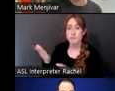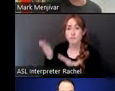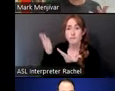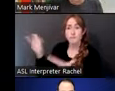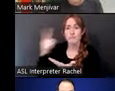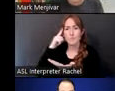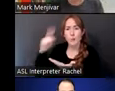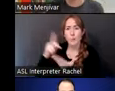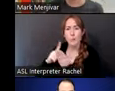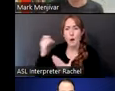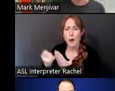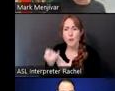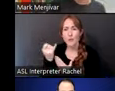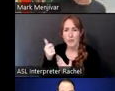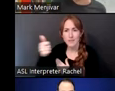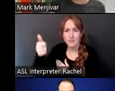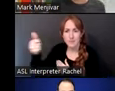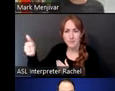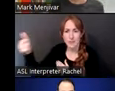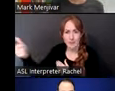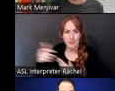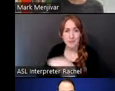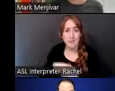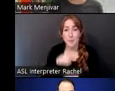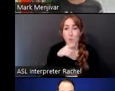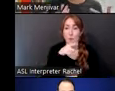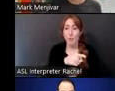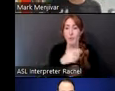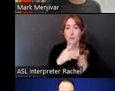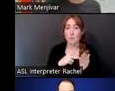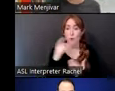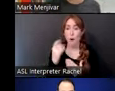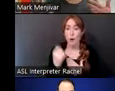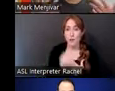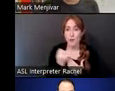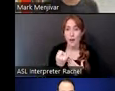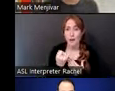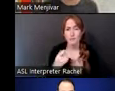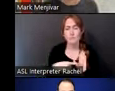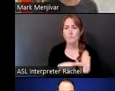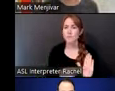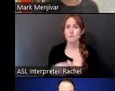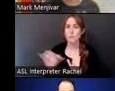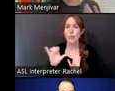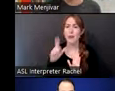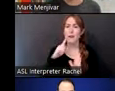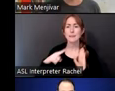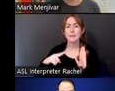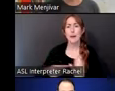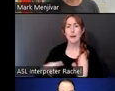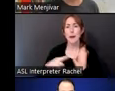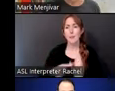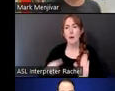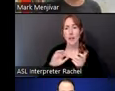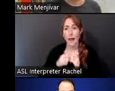this project in this context just served as an example right of what one can do with their own family archives and way that